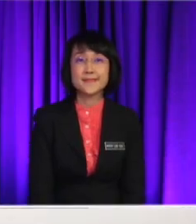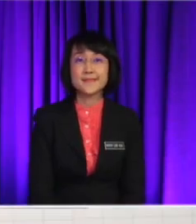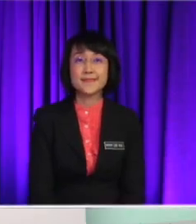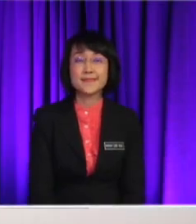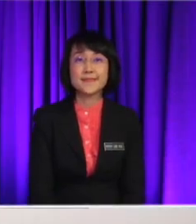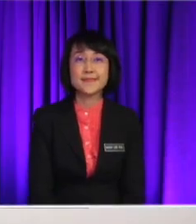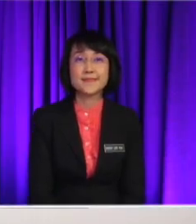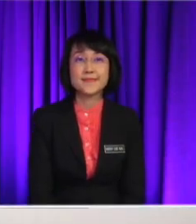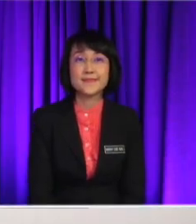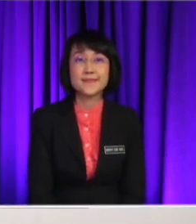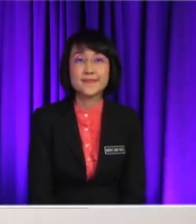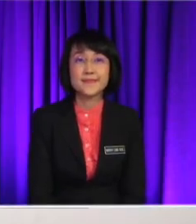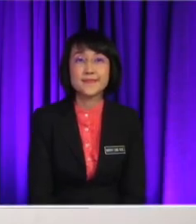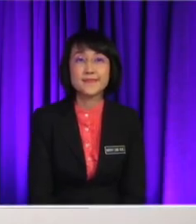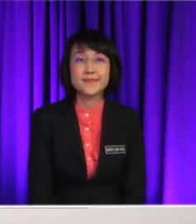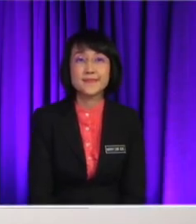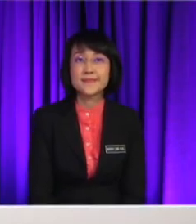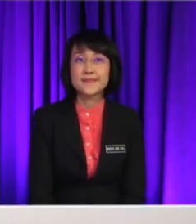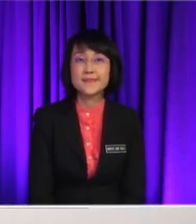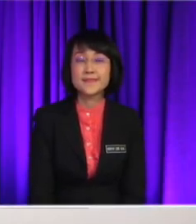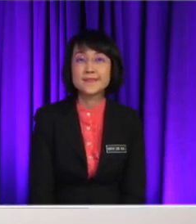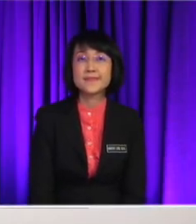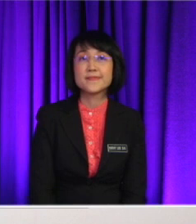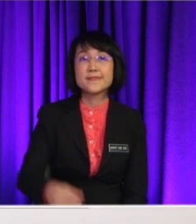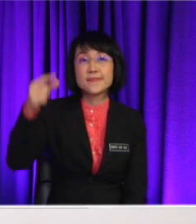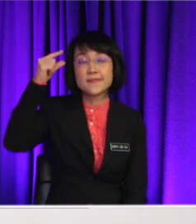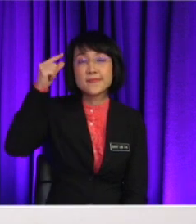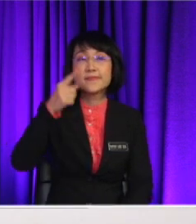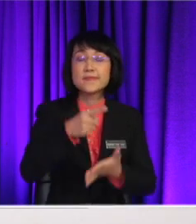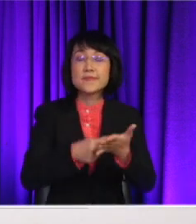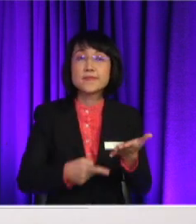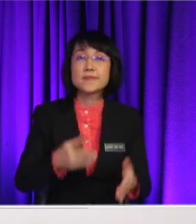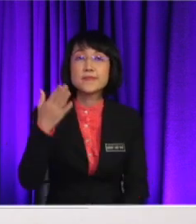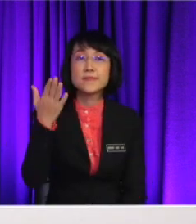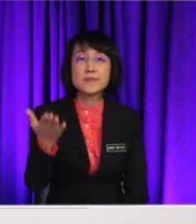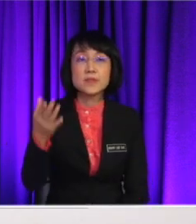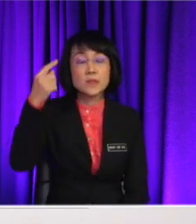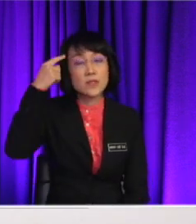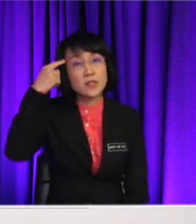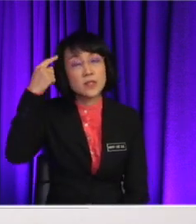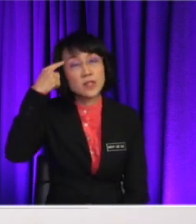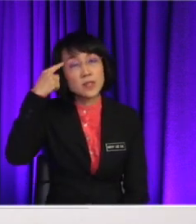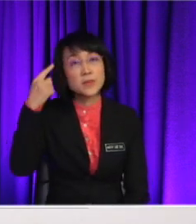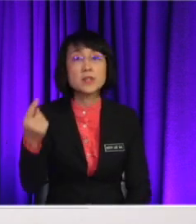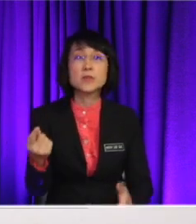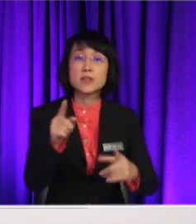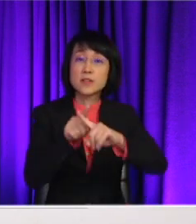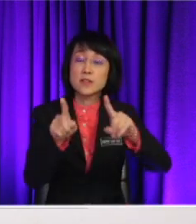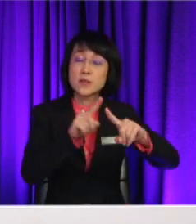Okay, so I'll start the discussion Kinlong, what do you think the difference between picture A and picture B are?